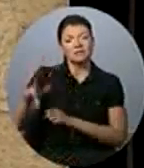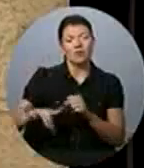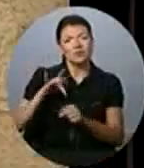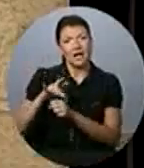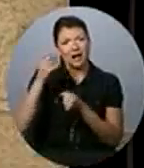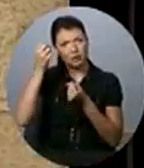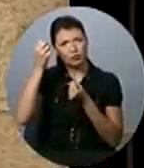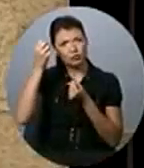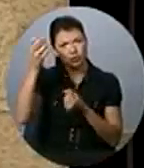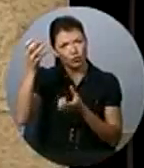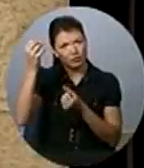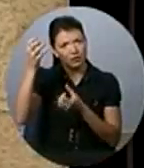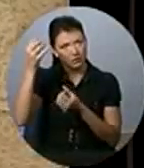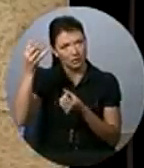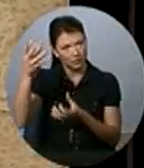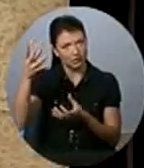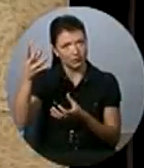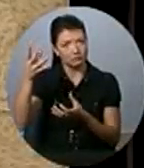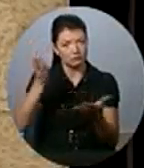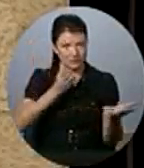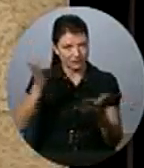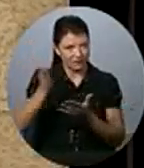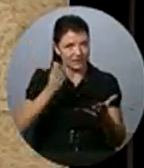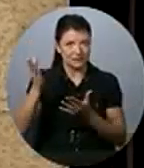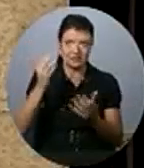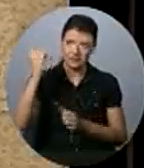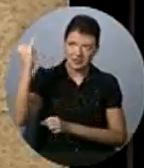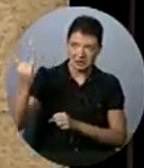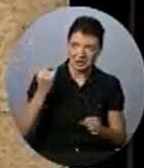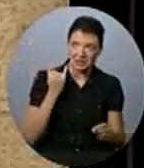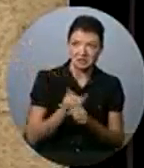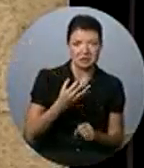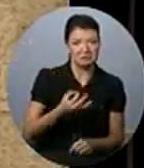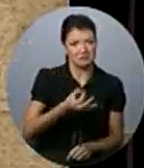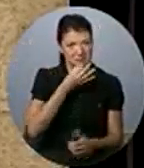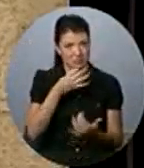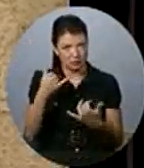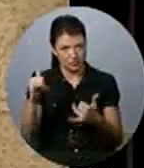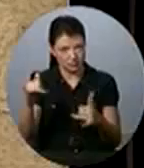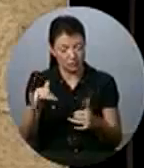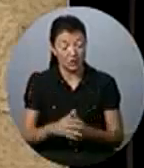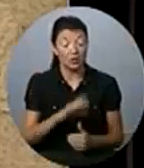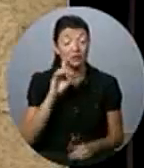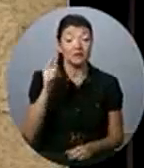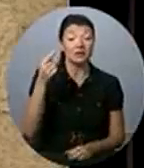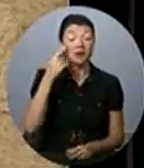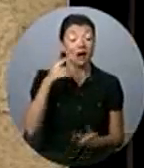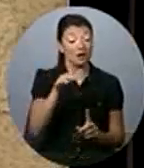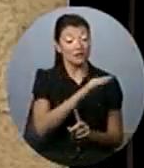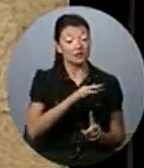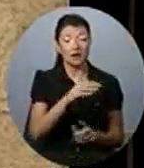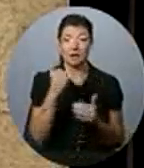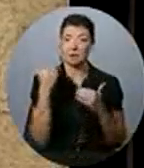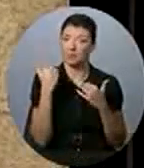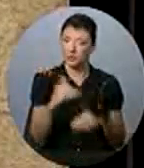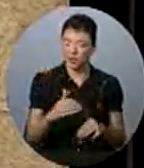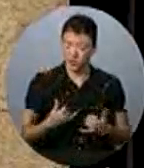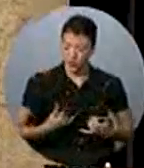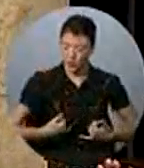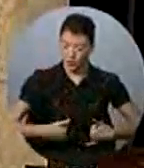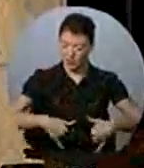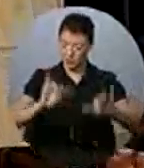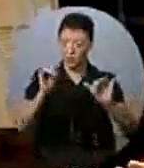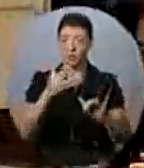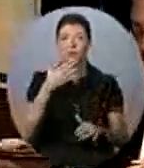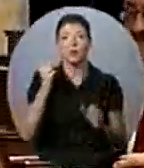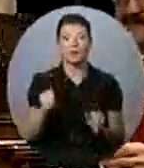our government will continue to protect the environment in the most cost-effective ways possible. Mr.